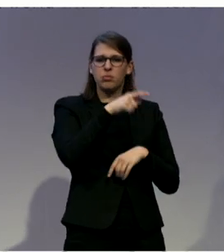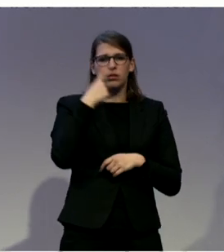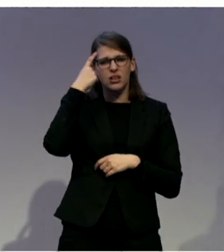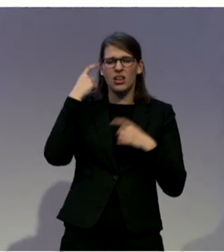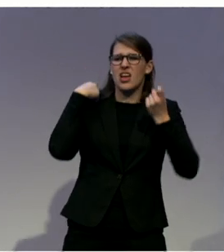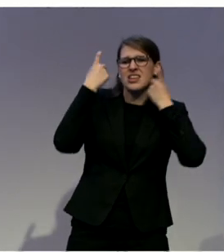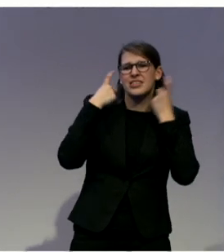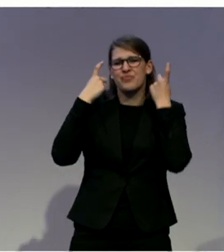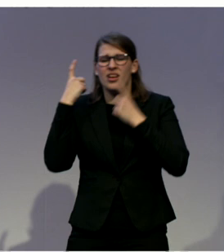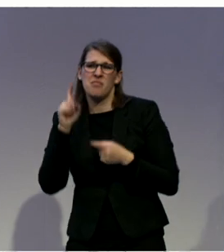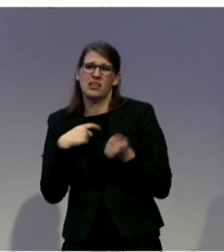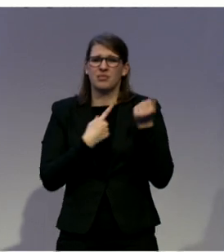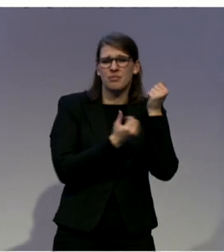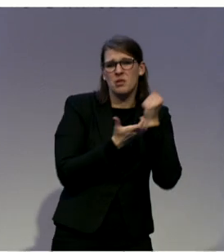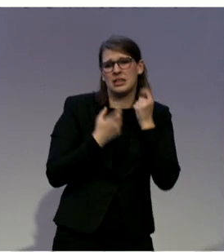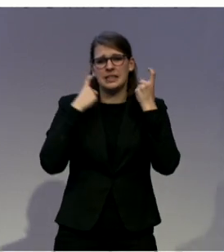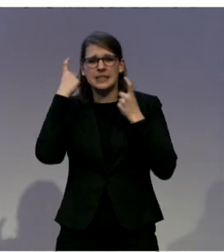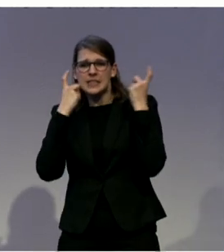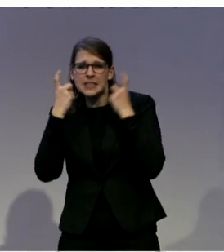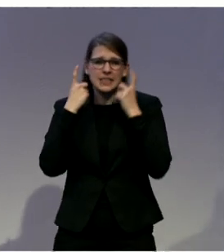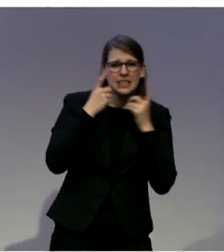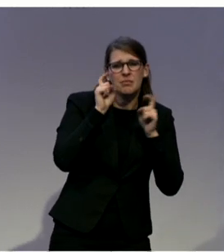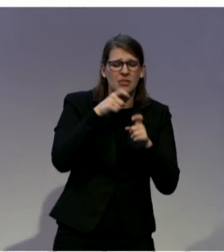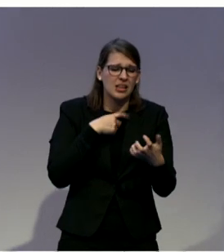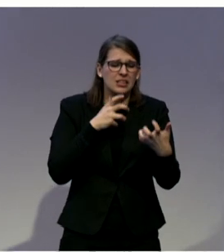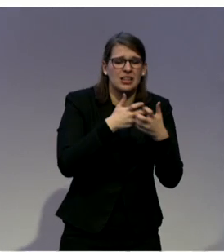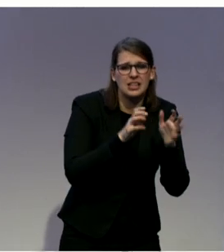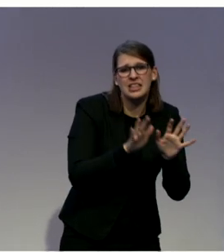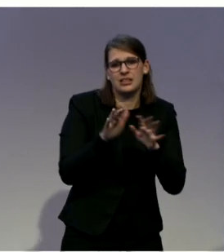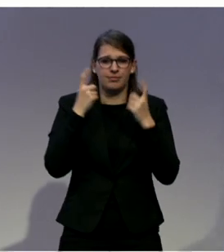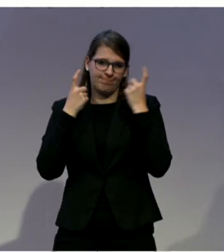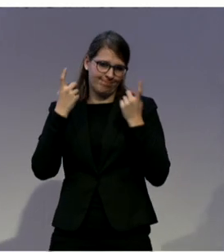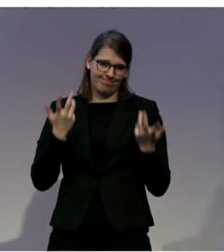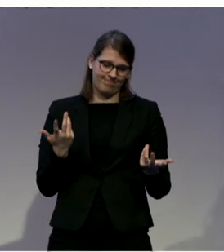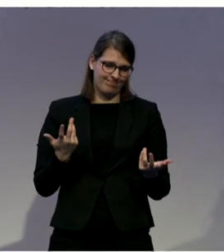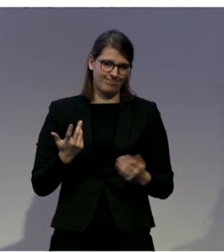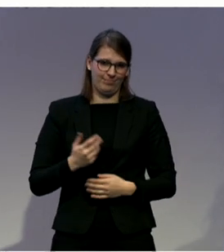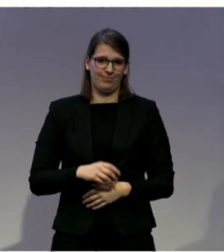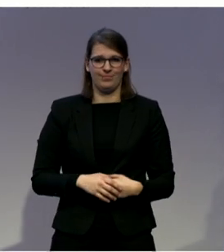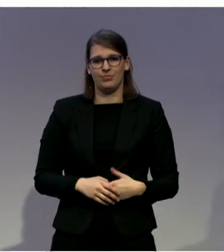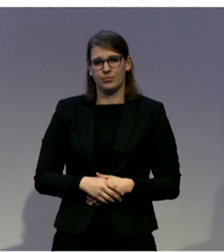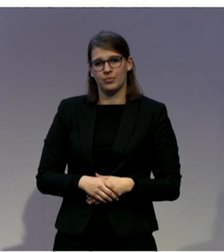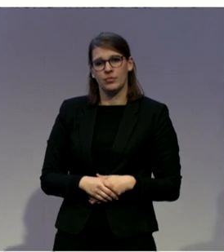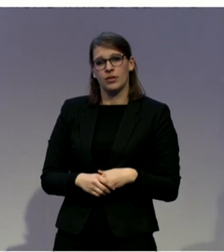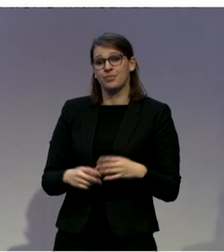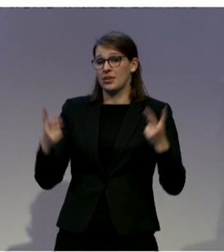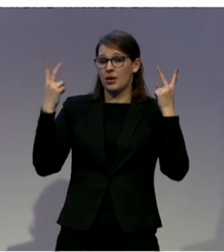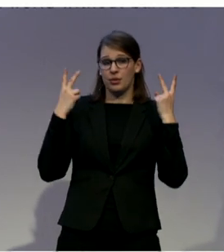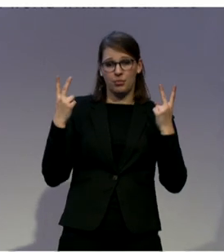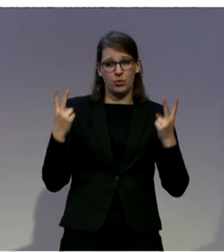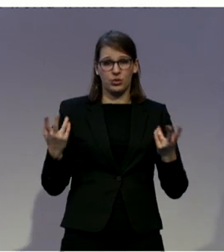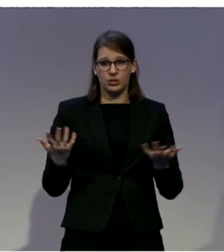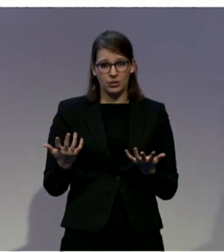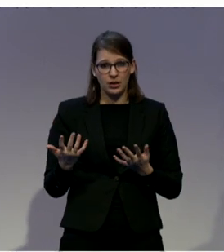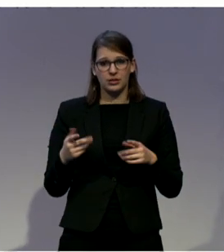And then, what we've done is also made the challenges discussable. So, we've tried to use an action inquiry method to encourage learning and